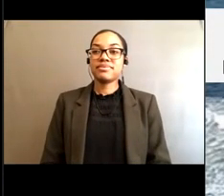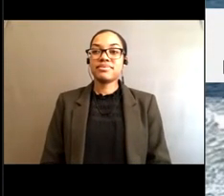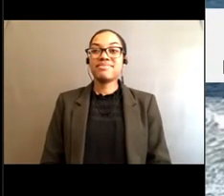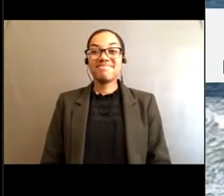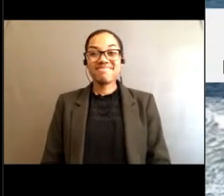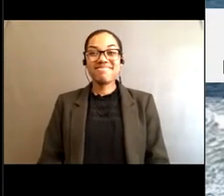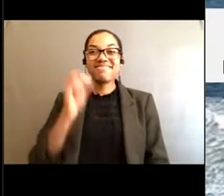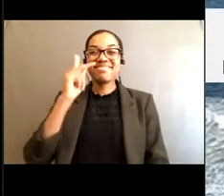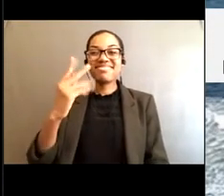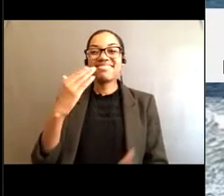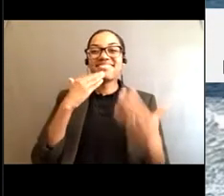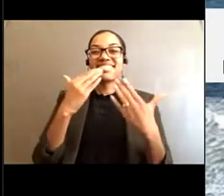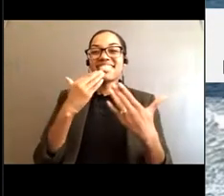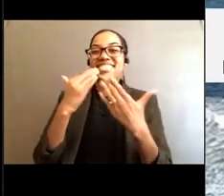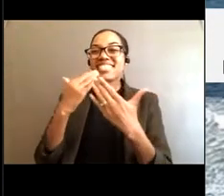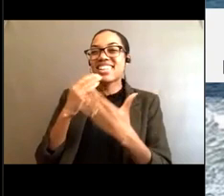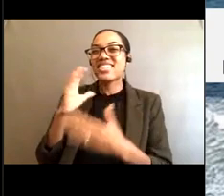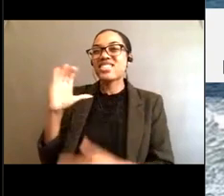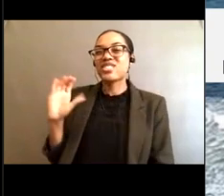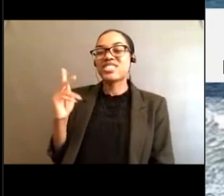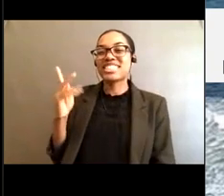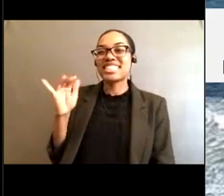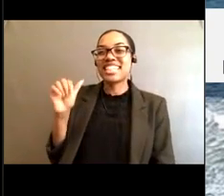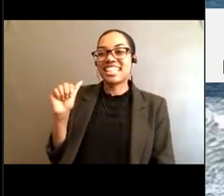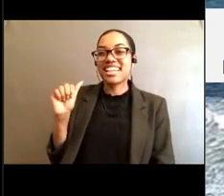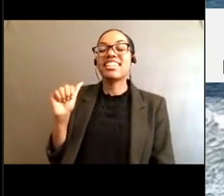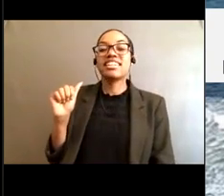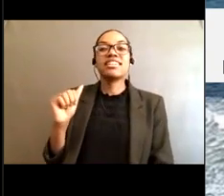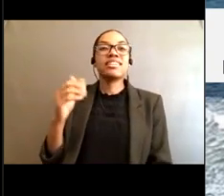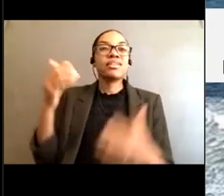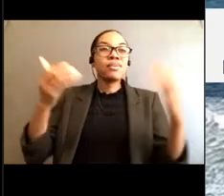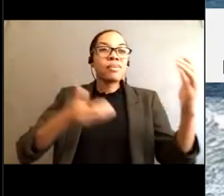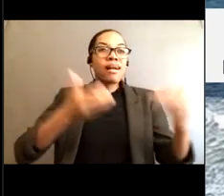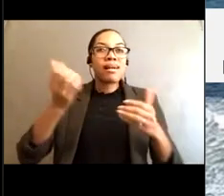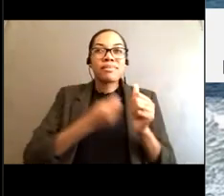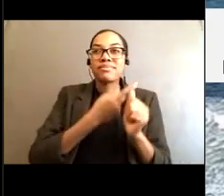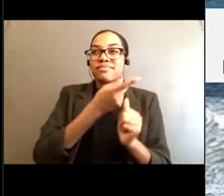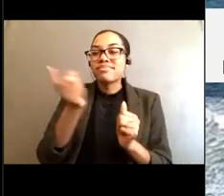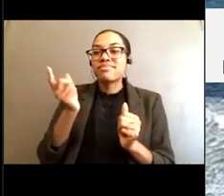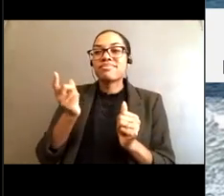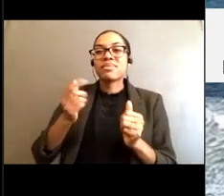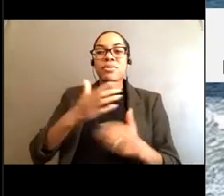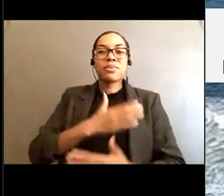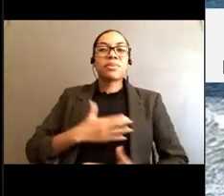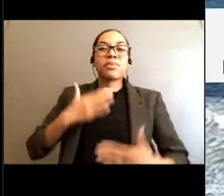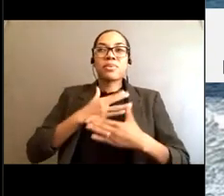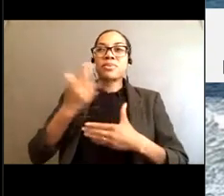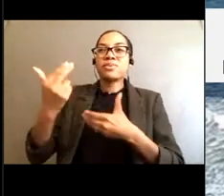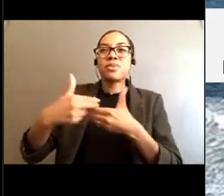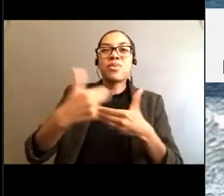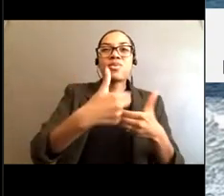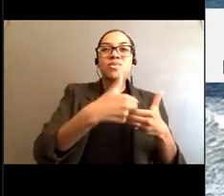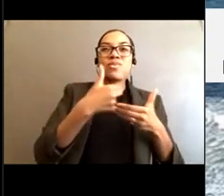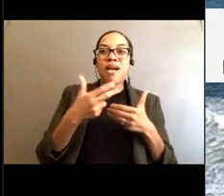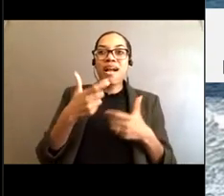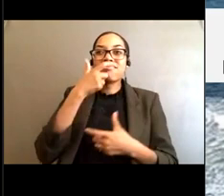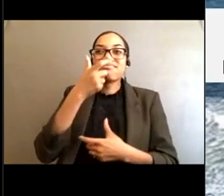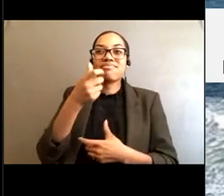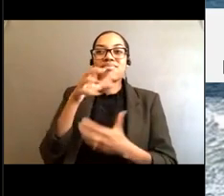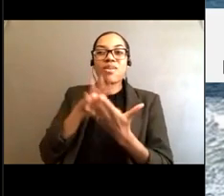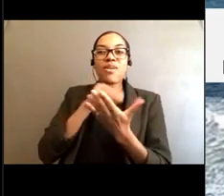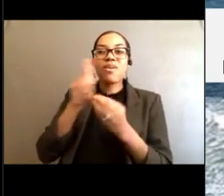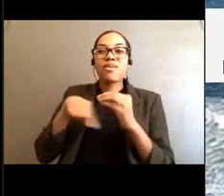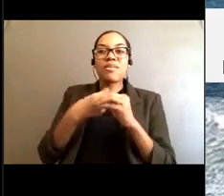Okay. Thank you, Christina. And welcome, everybody. We greatly appreciate you attending to learn more about rip currents.